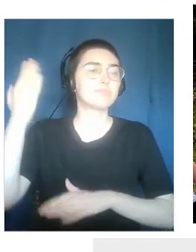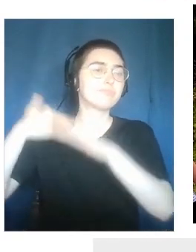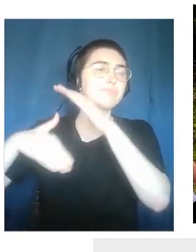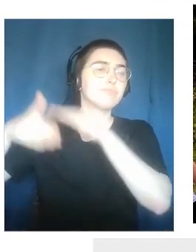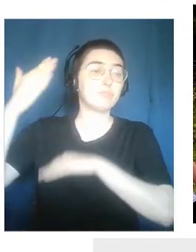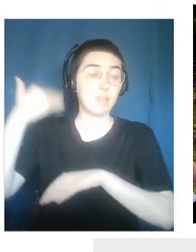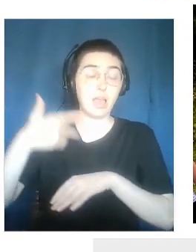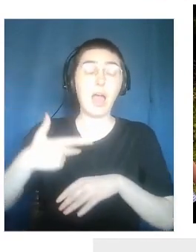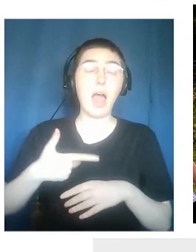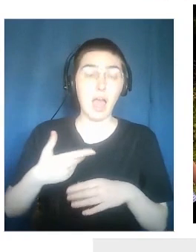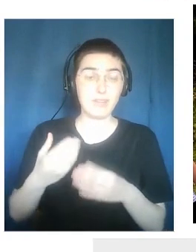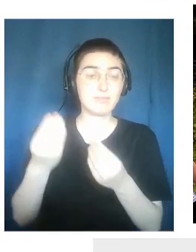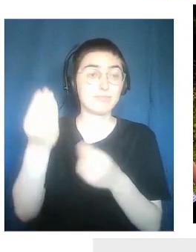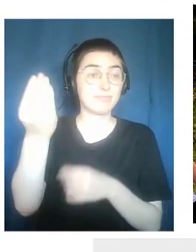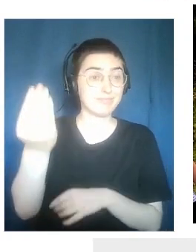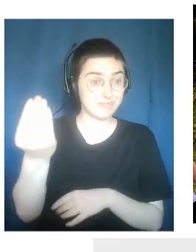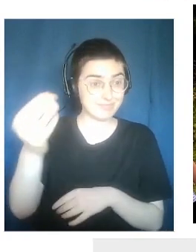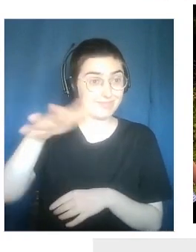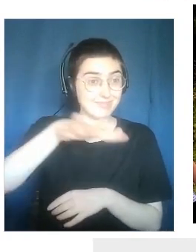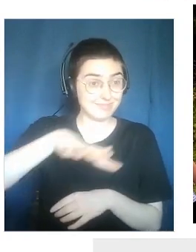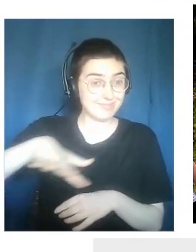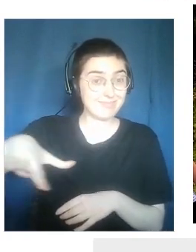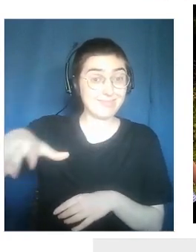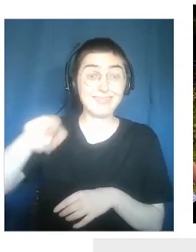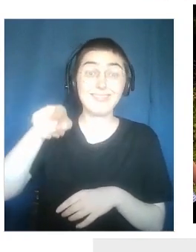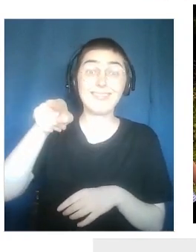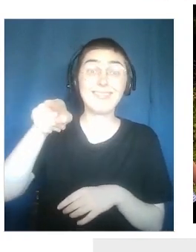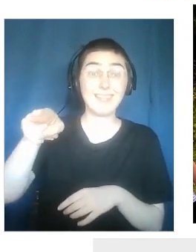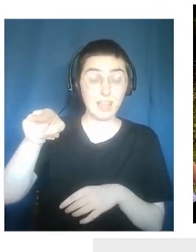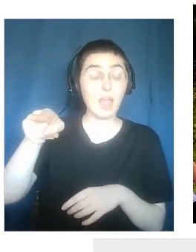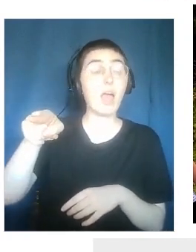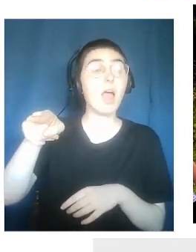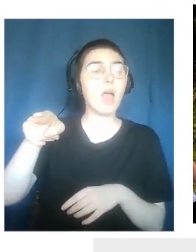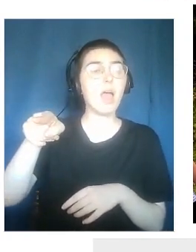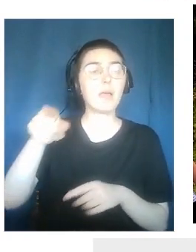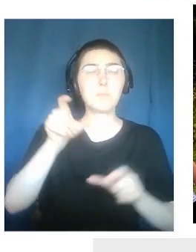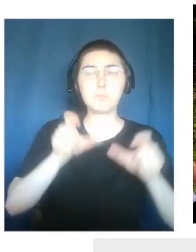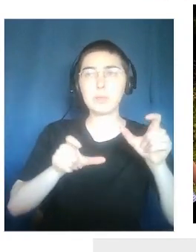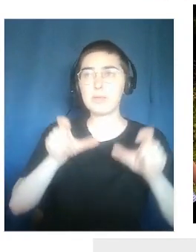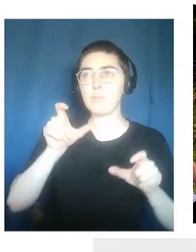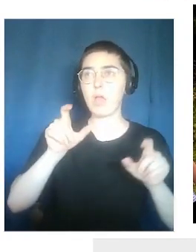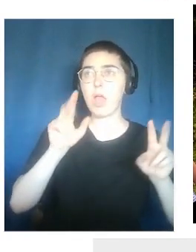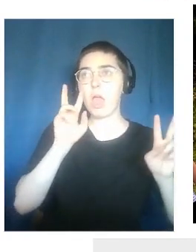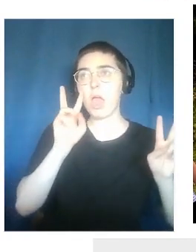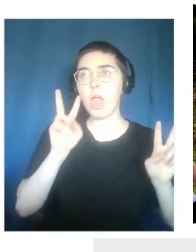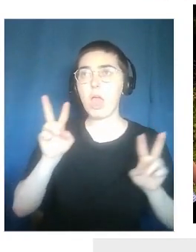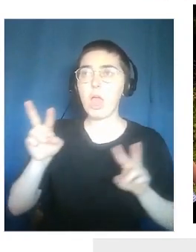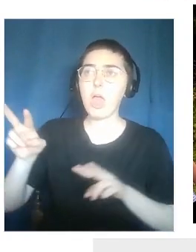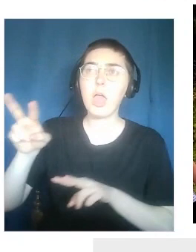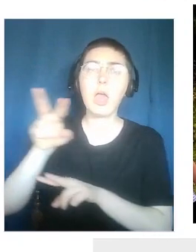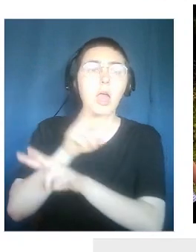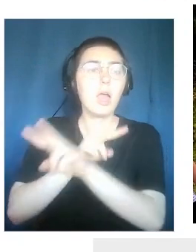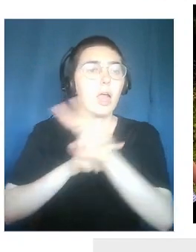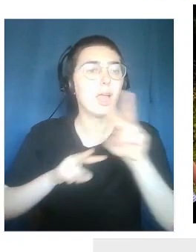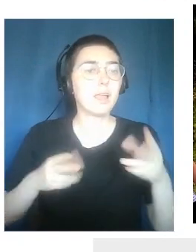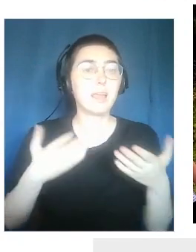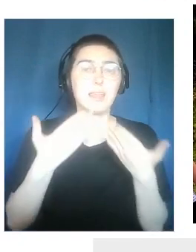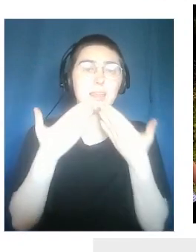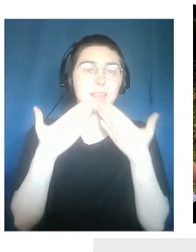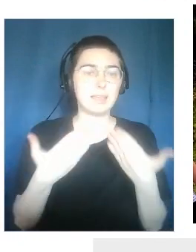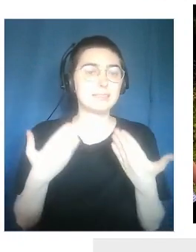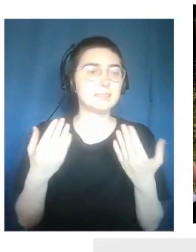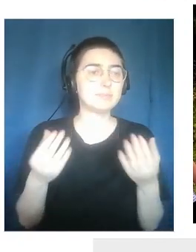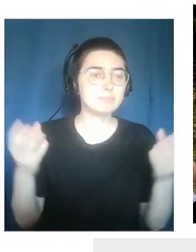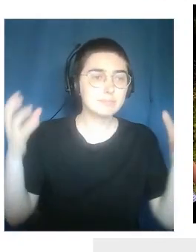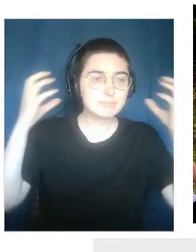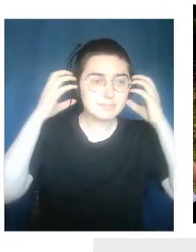an ancient sanctuary of the god of sun and water. And through the suggestion of music and tales, people